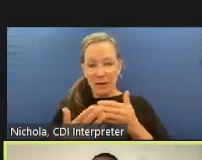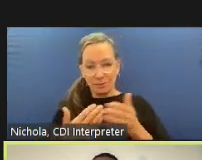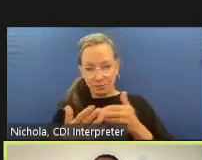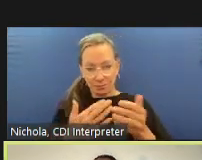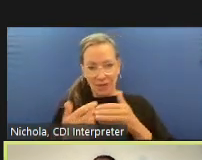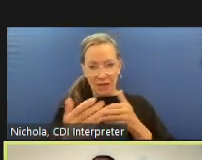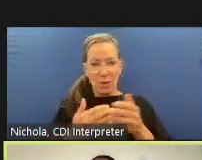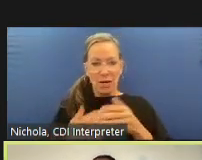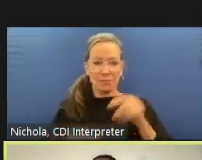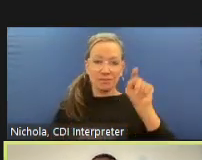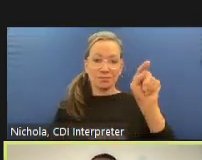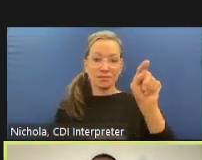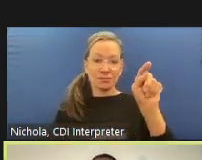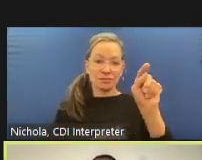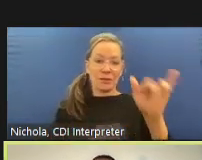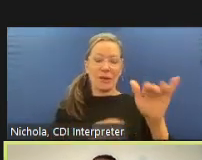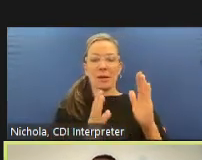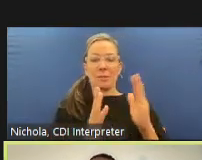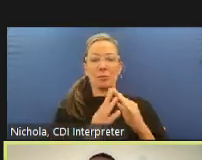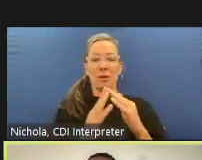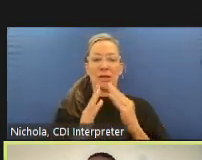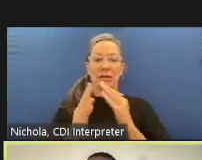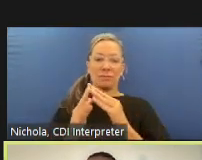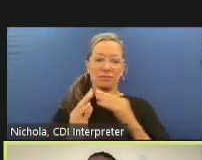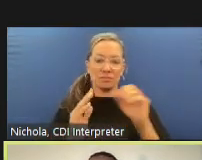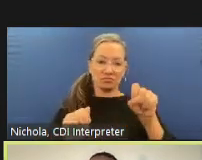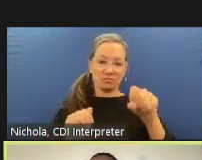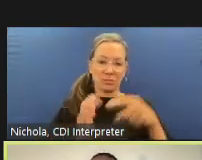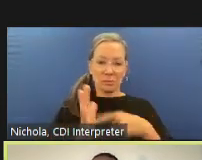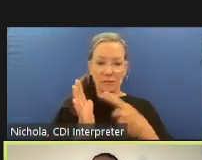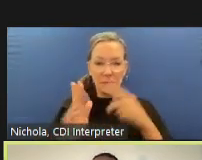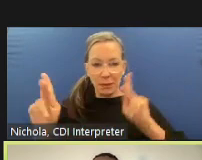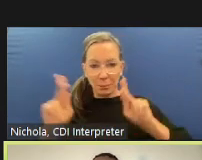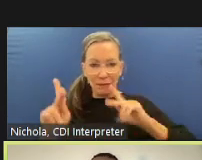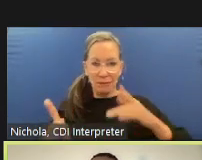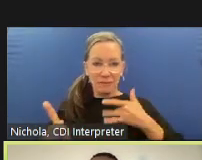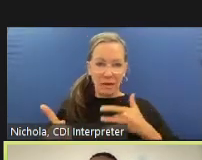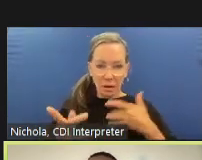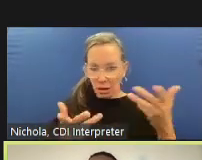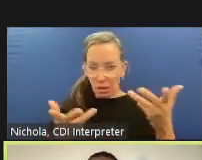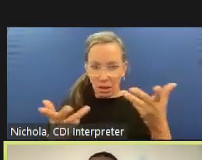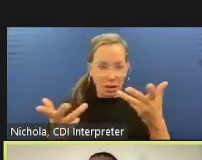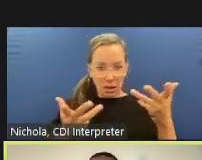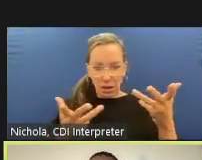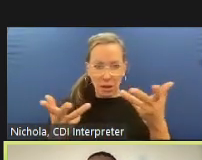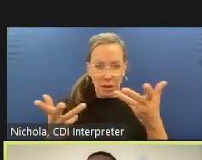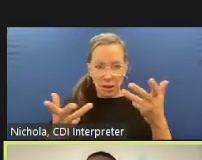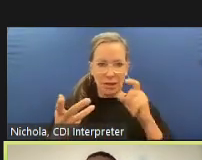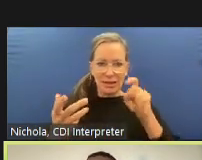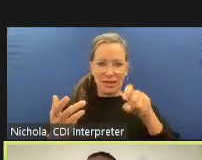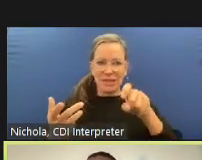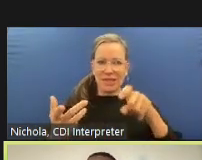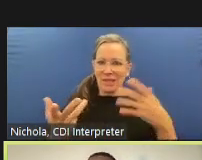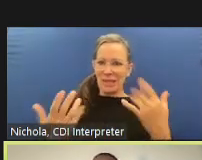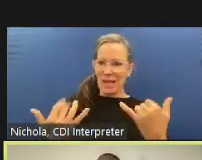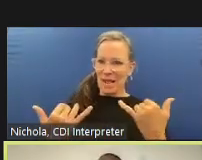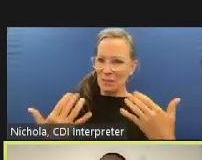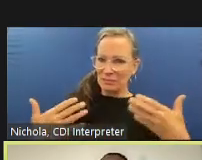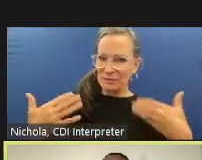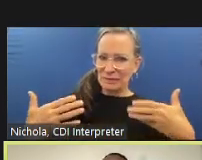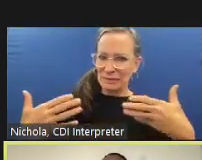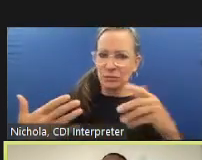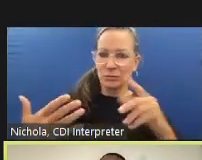people feeling like things are happening now people are suffering now problems exist now and we need to make change we can't wait